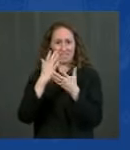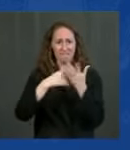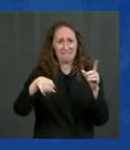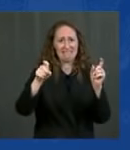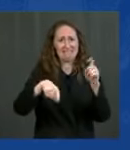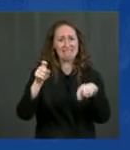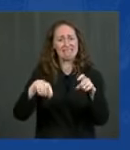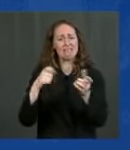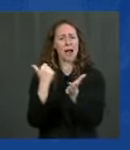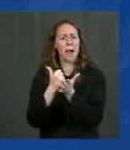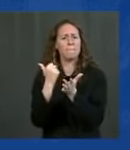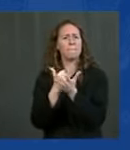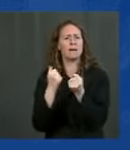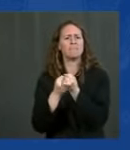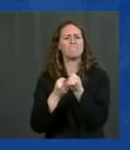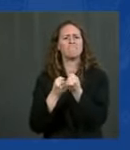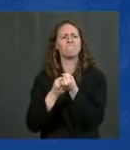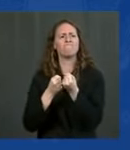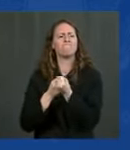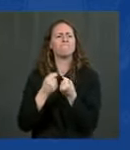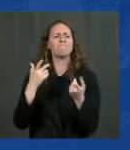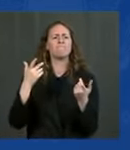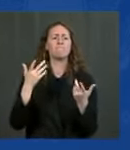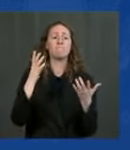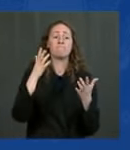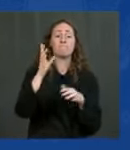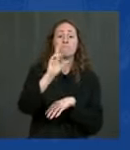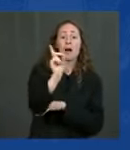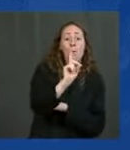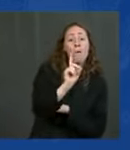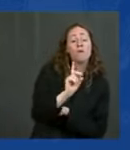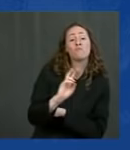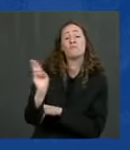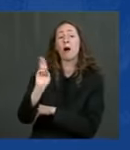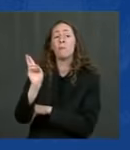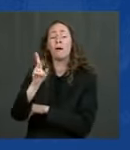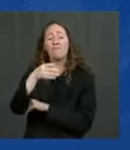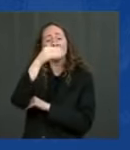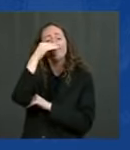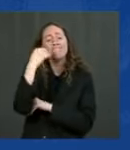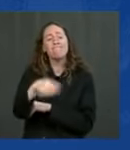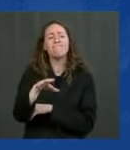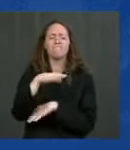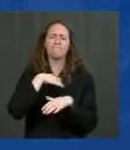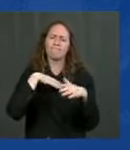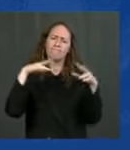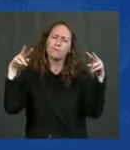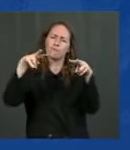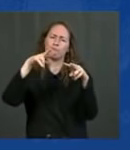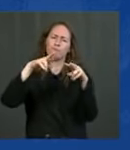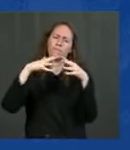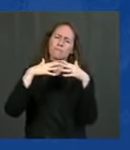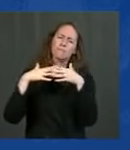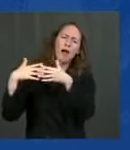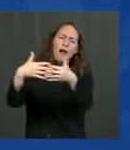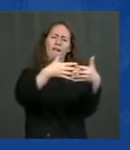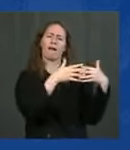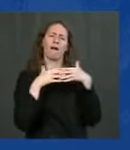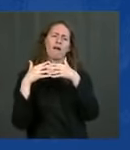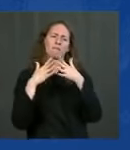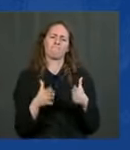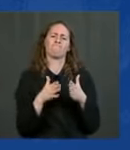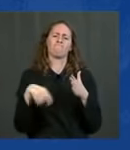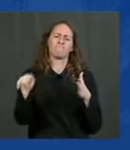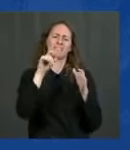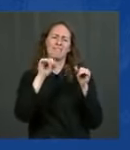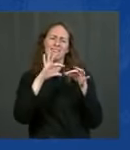being a Democrat or a Republican we're Americans and we'll get through this together we just got to remember we not only have to